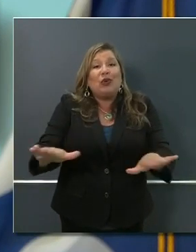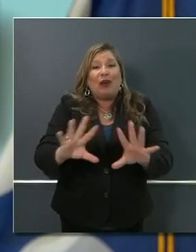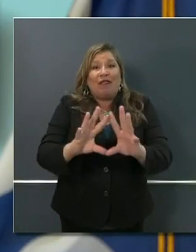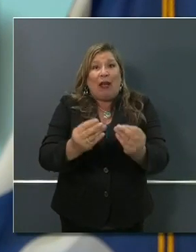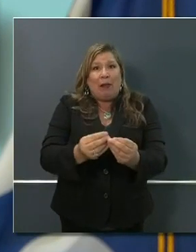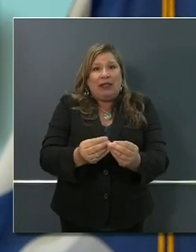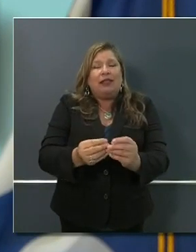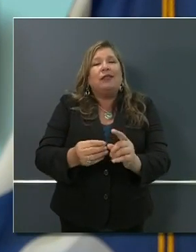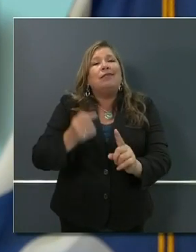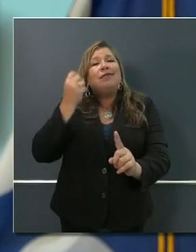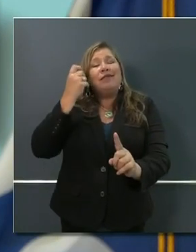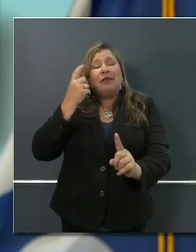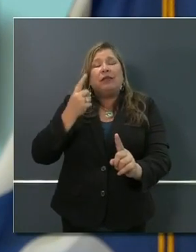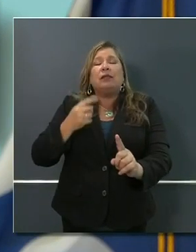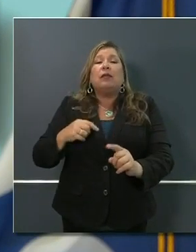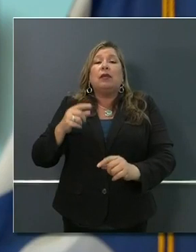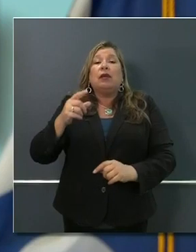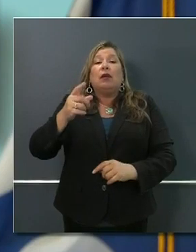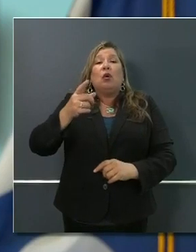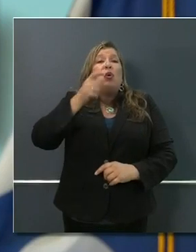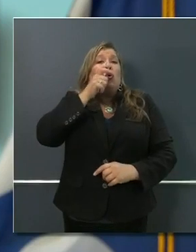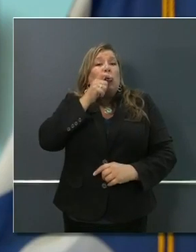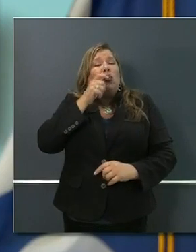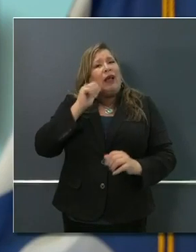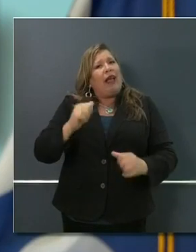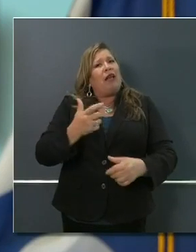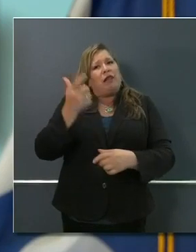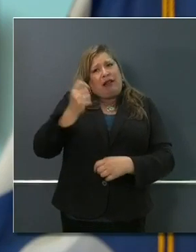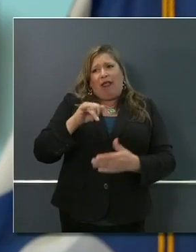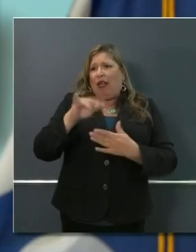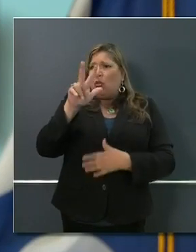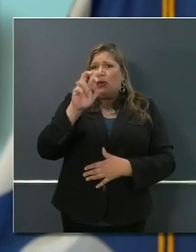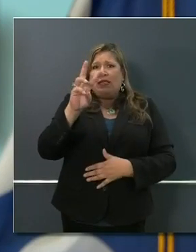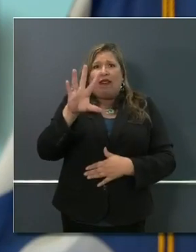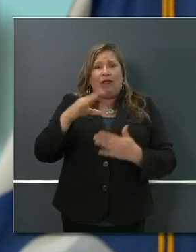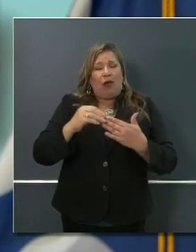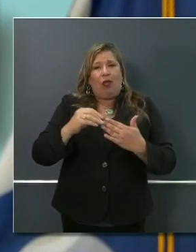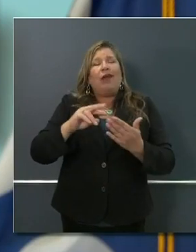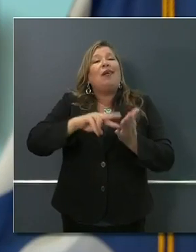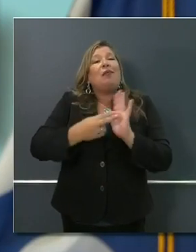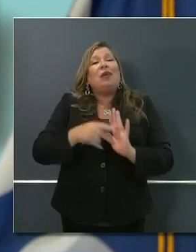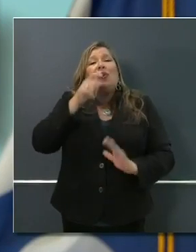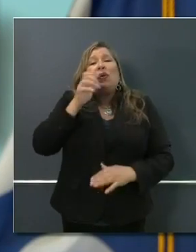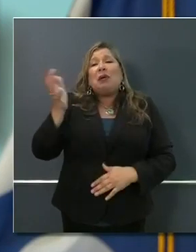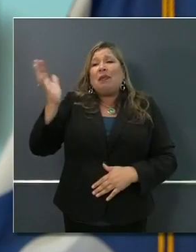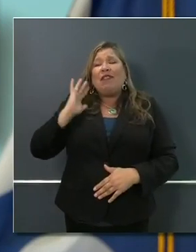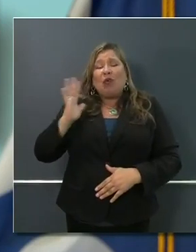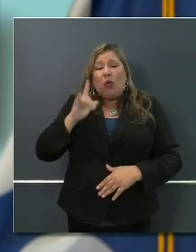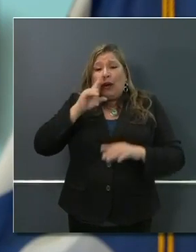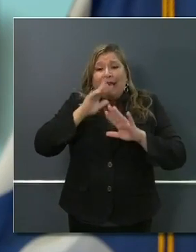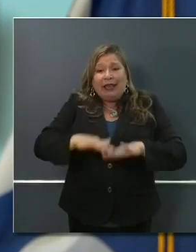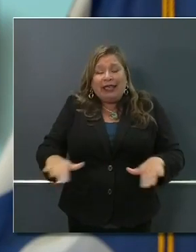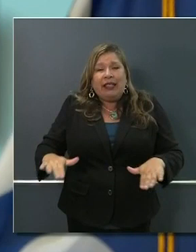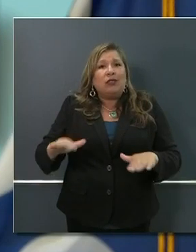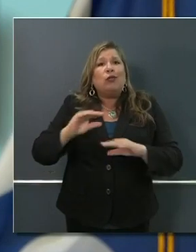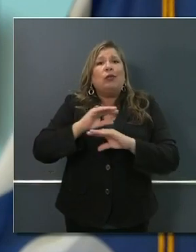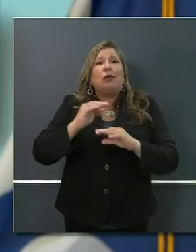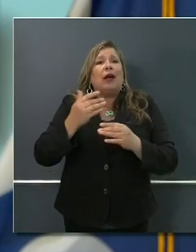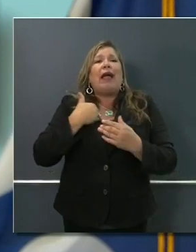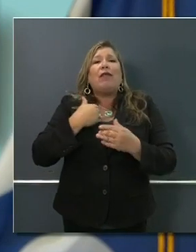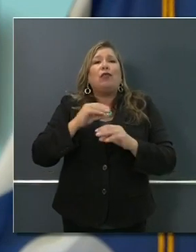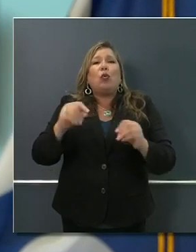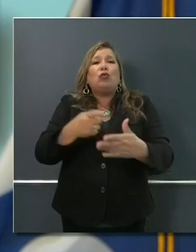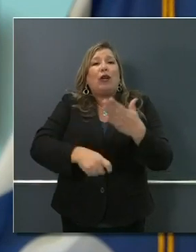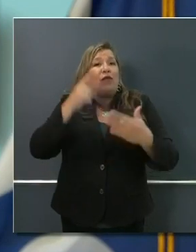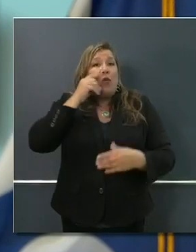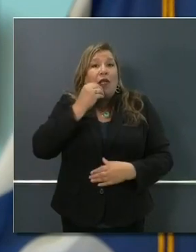reduced or free breakfast and lunch in our public school system. Because we shut down the schools, still doing